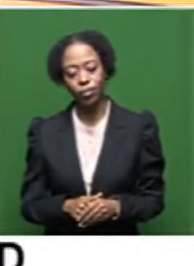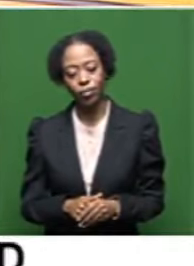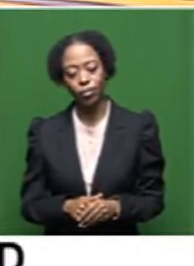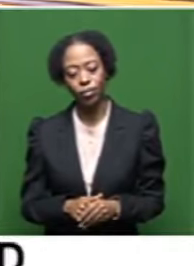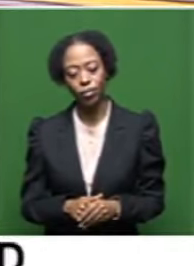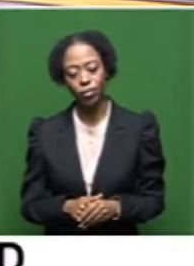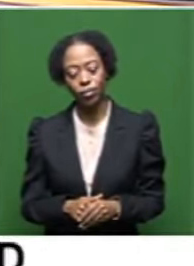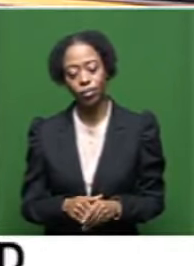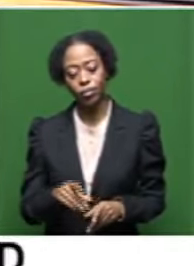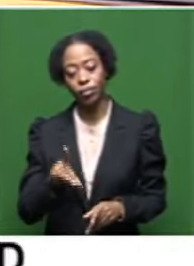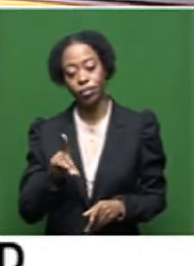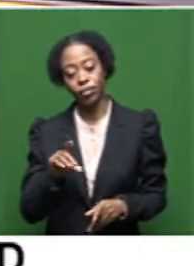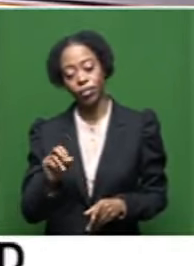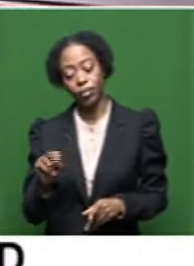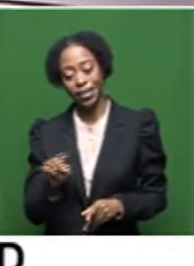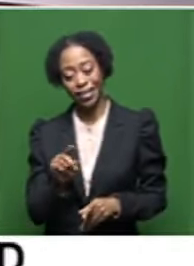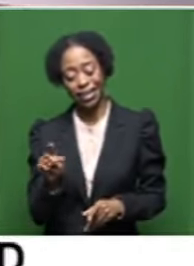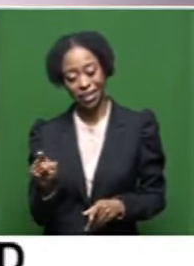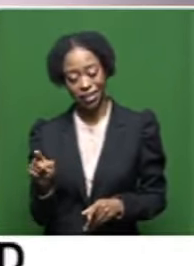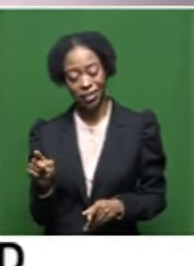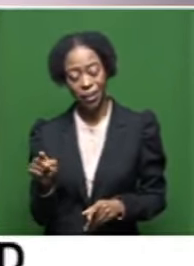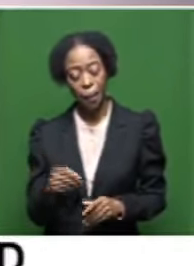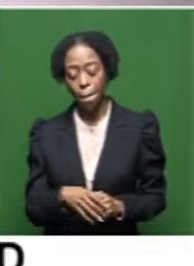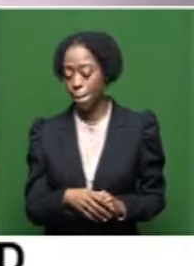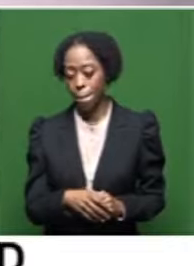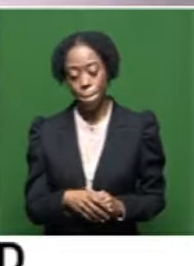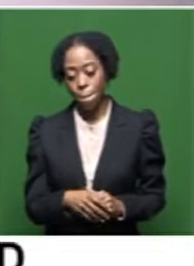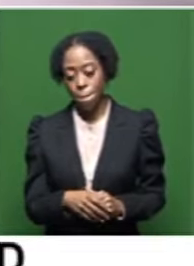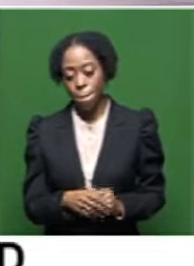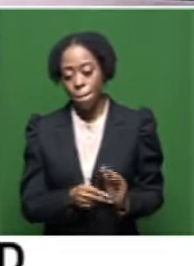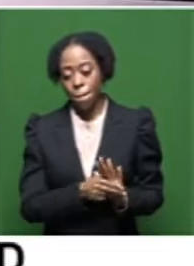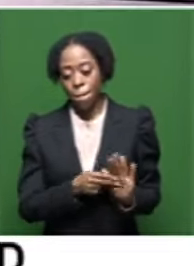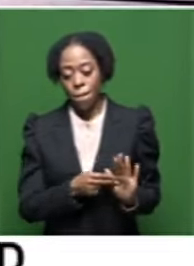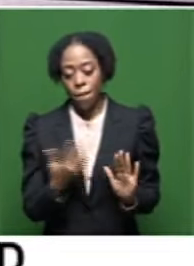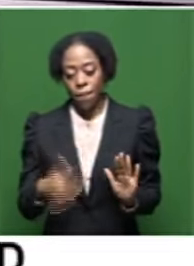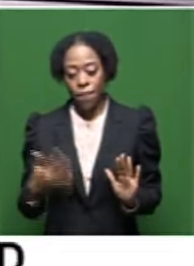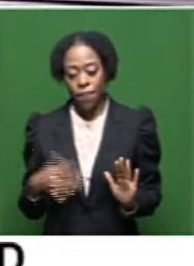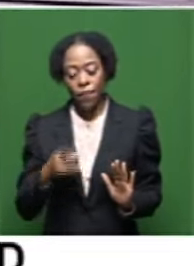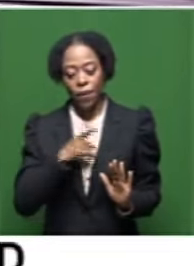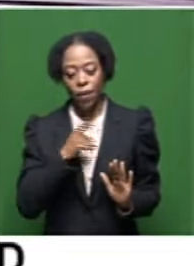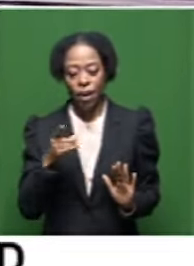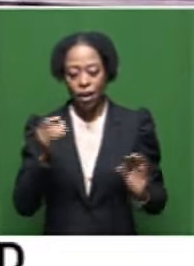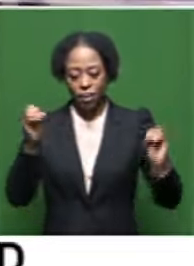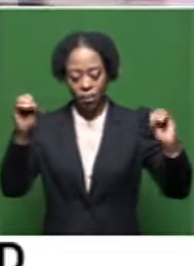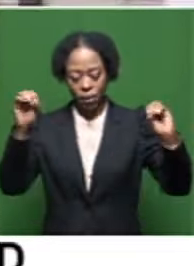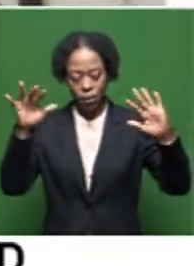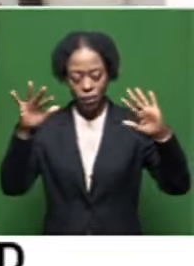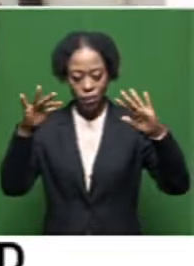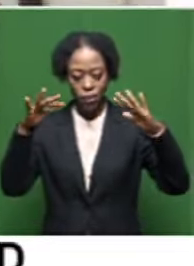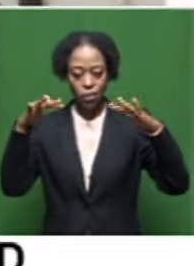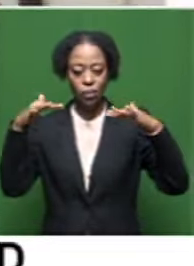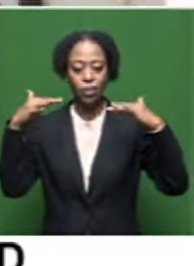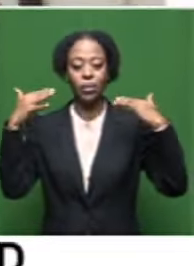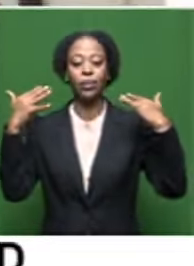Braddon's, Braddon cast a very huge shadow because of his immense light all over this country.